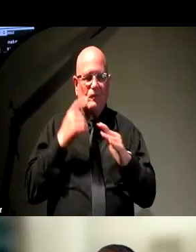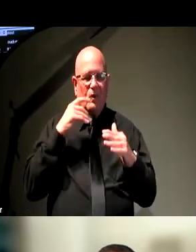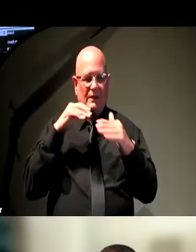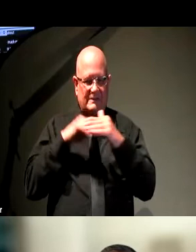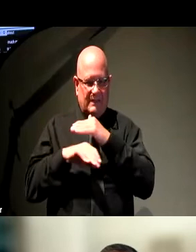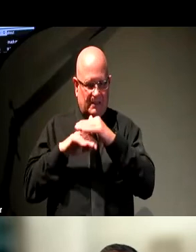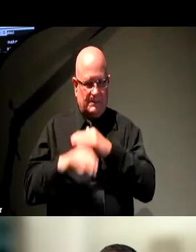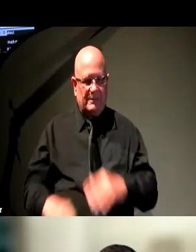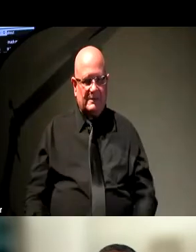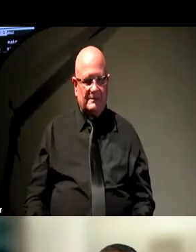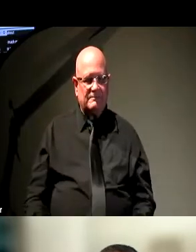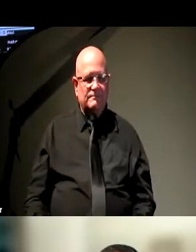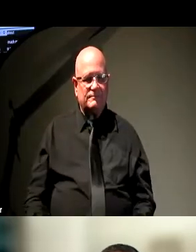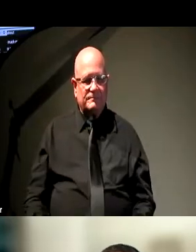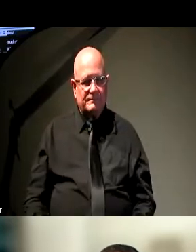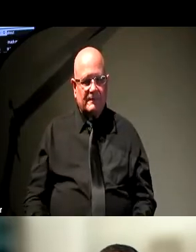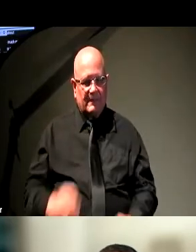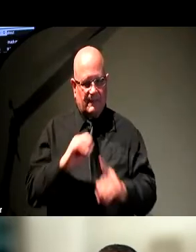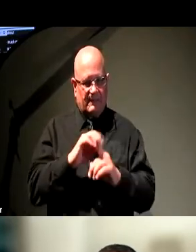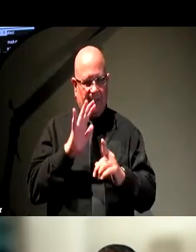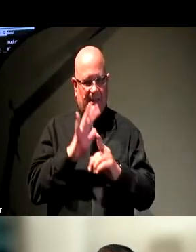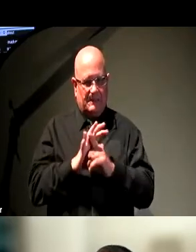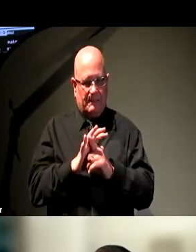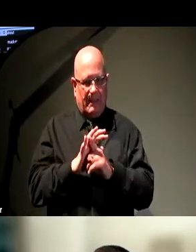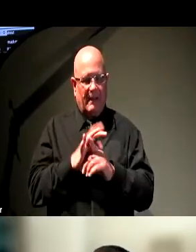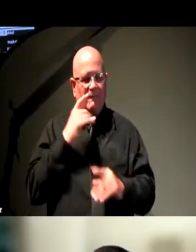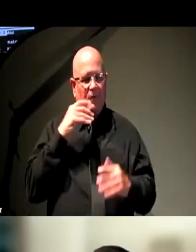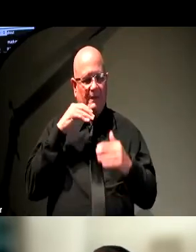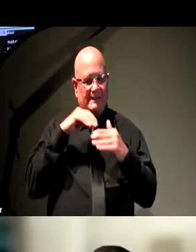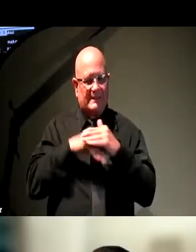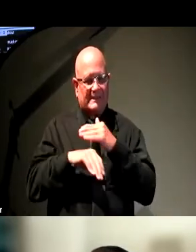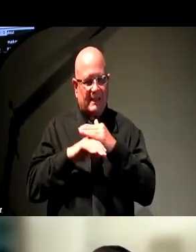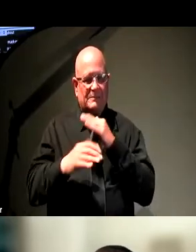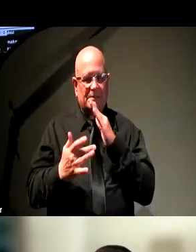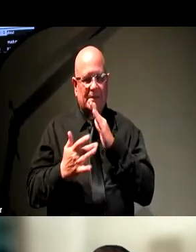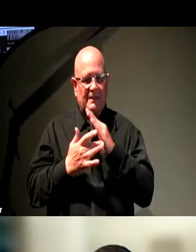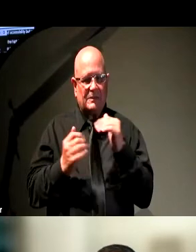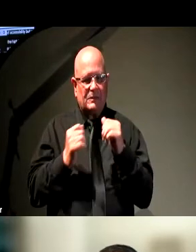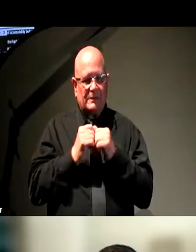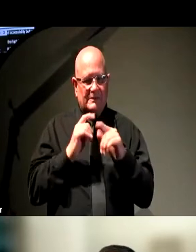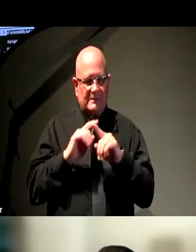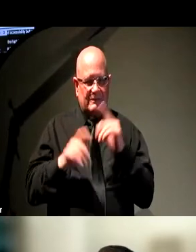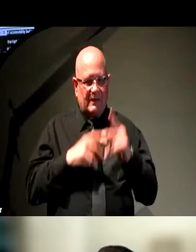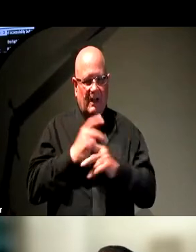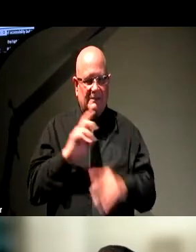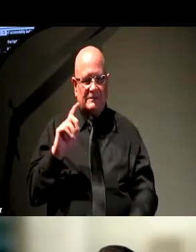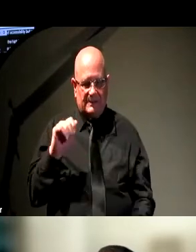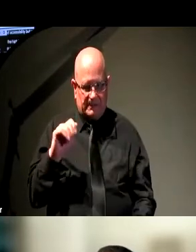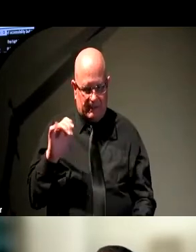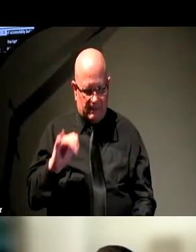high level with the impact that an accessible technology has with different kinds of disabilities as well.